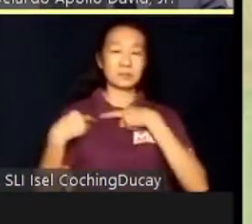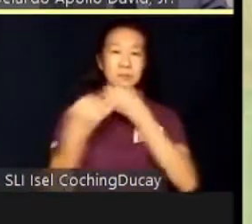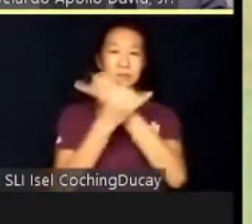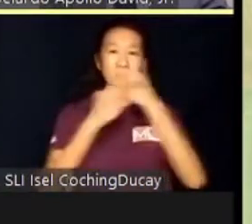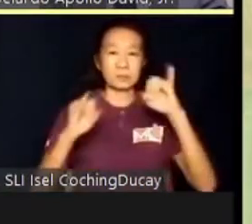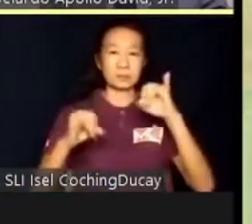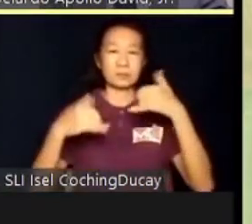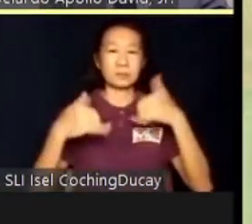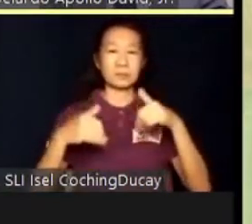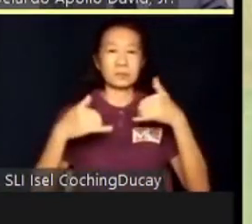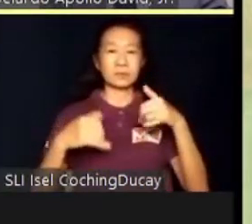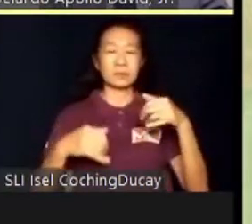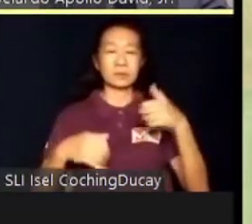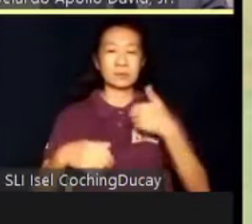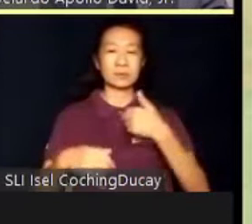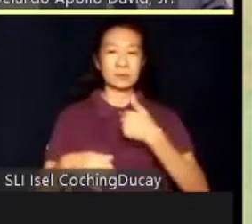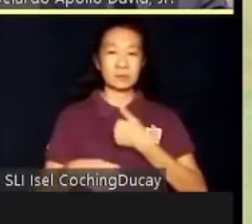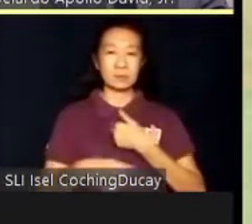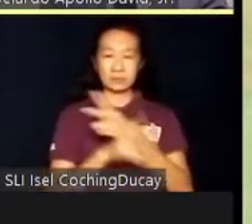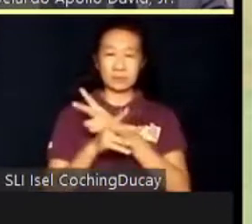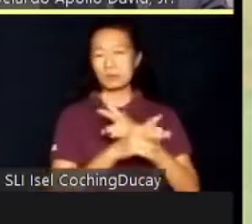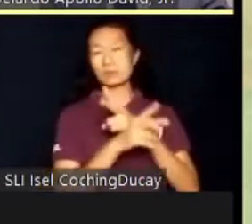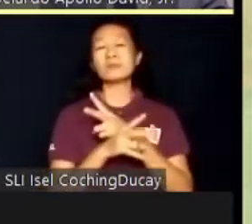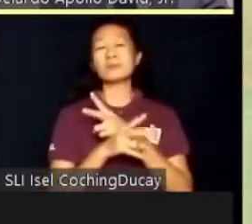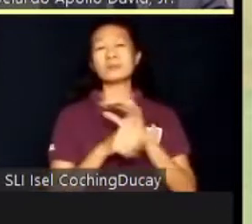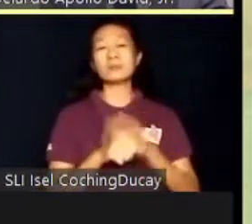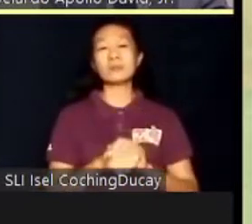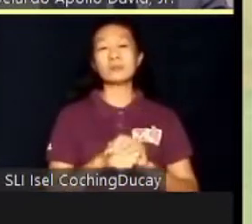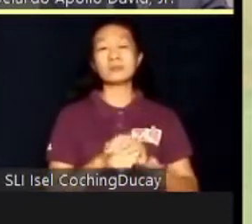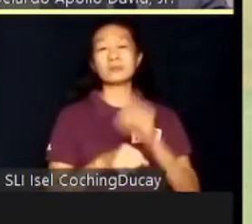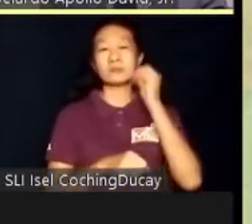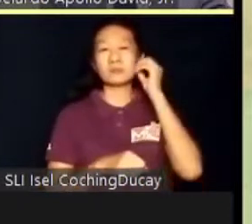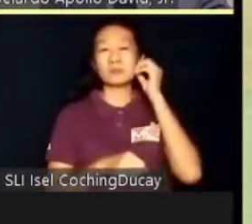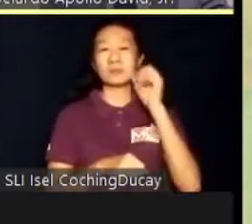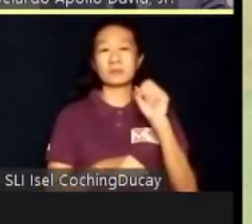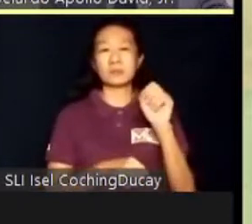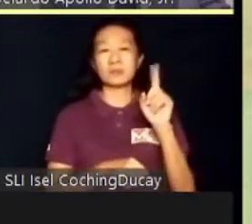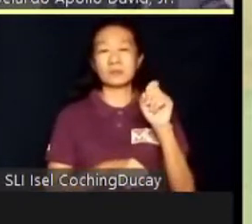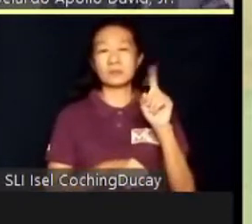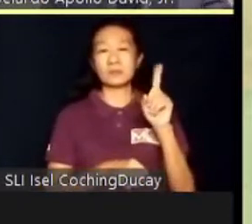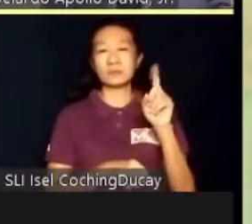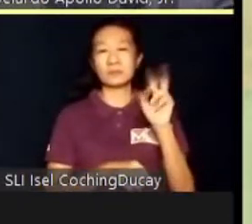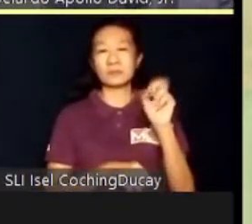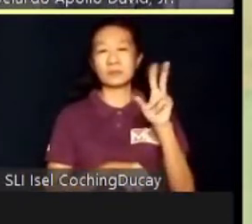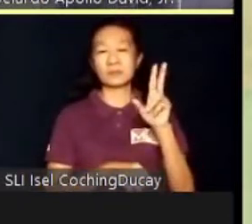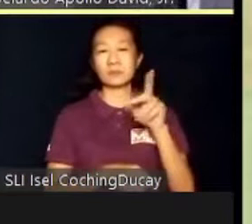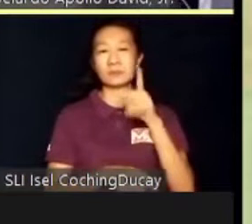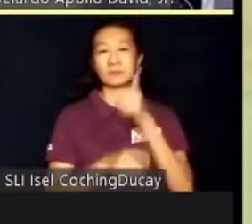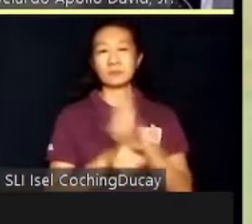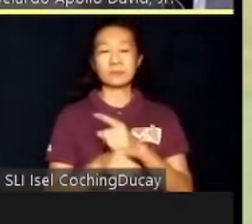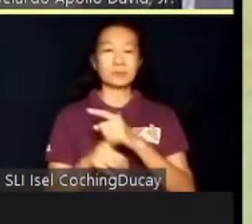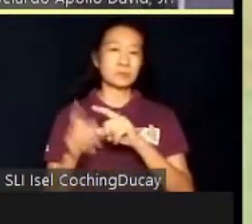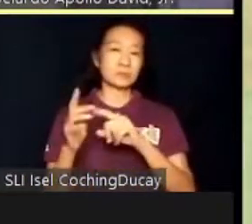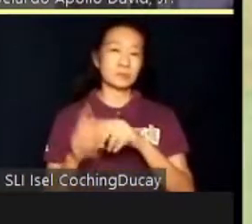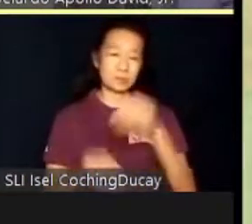play, self-care, and household activities. At 11 to 13 years old, we can formally introduce key concepts